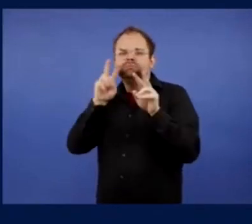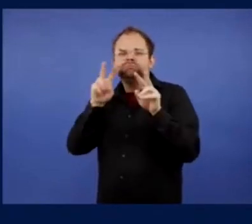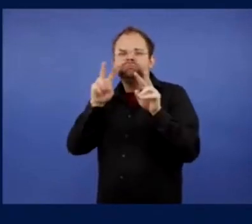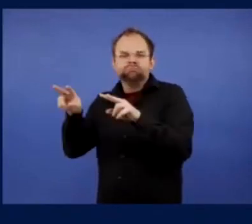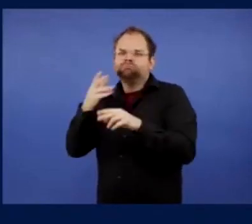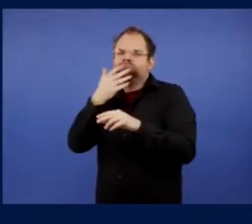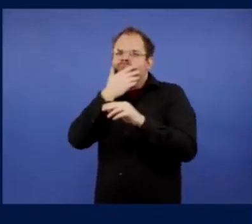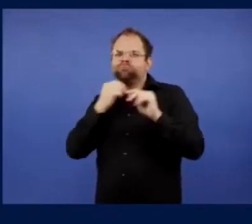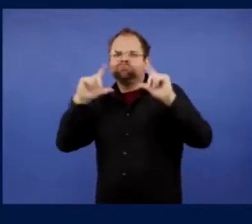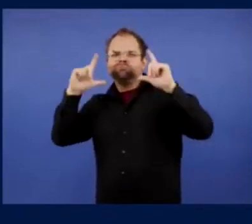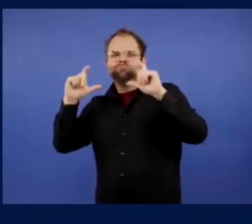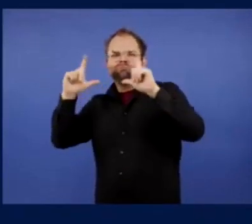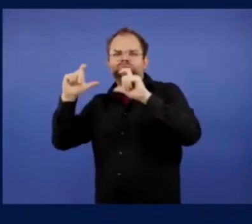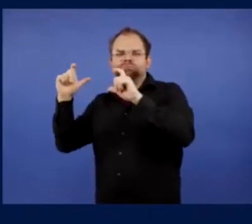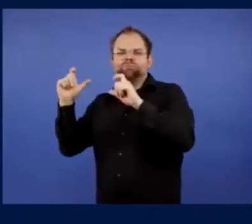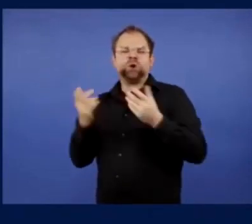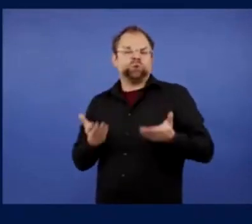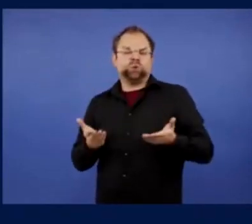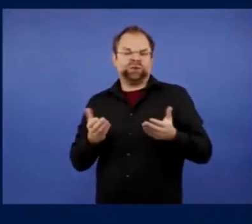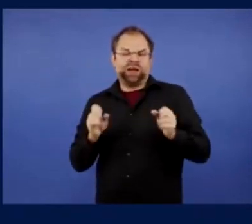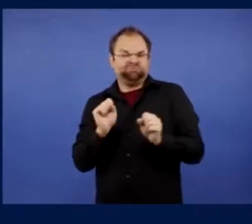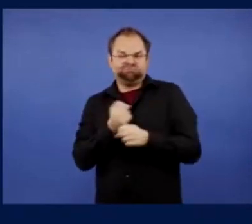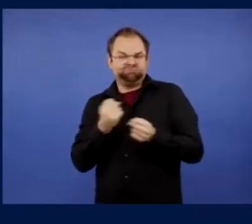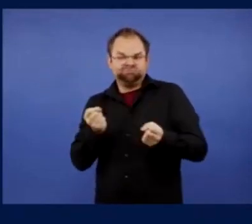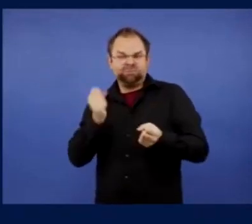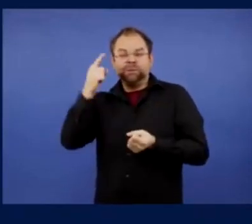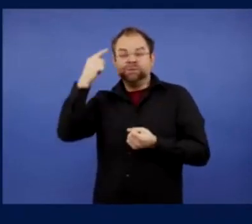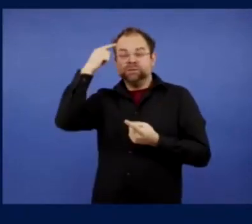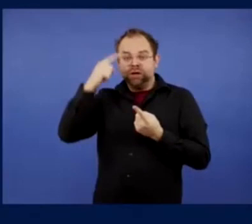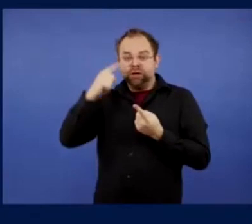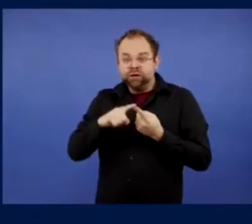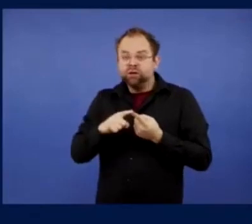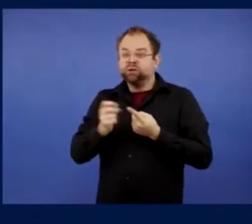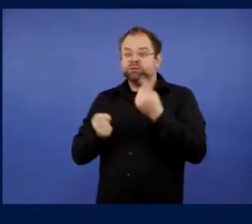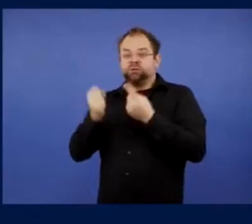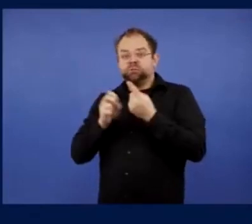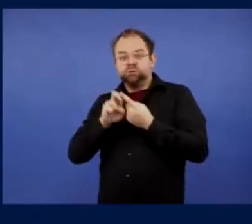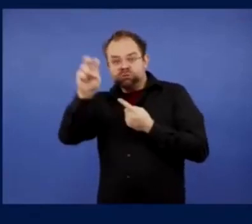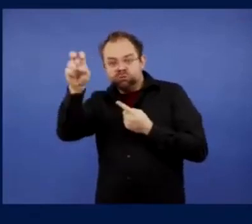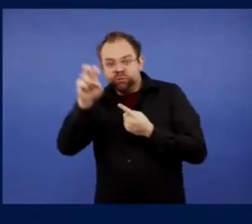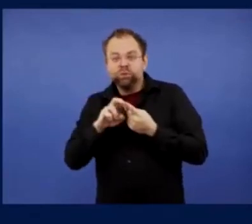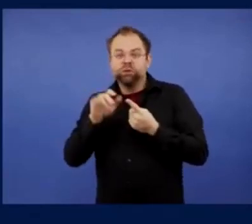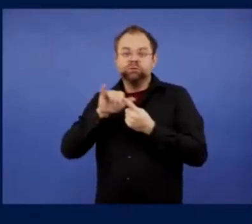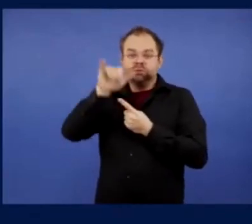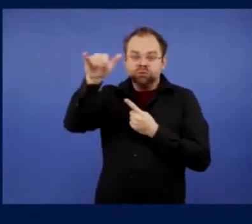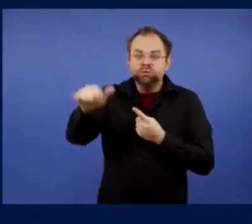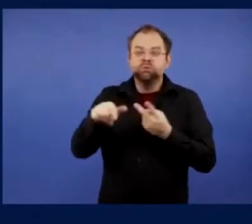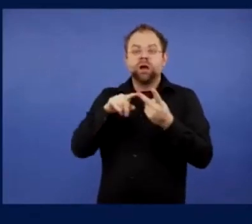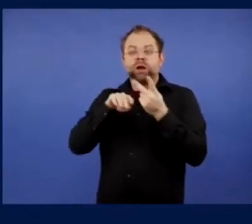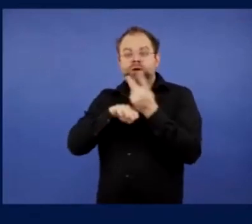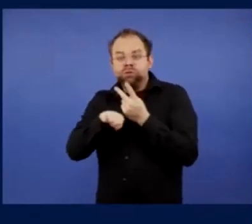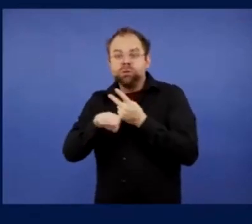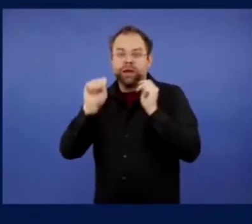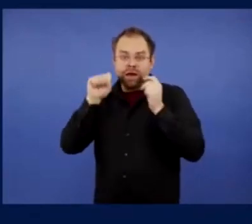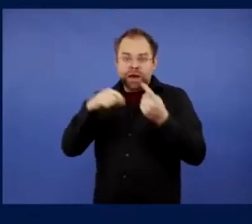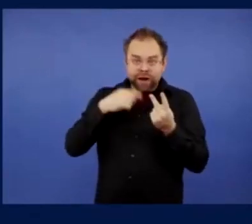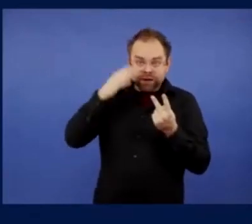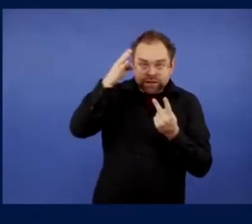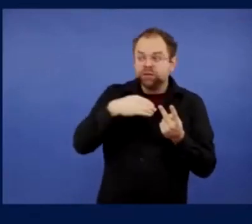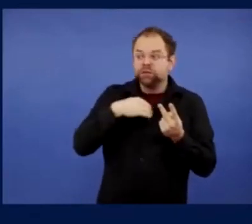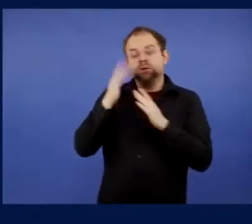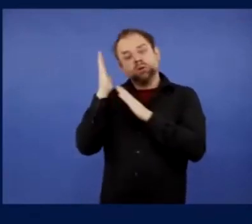allocation of away tickets, we could get 3,000 if we're going to one of the bigger grounds, Bayern Munich or what have you. We could get five